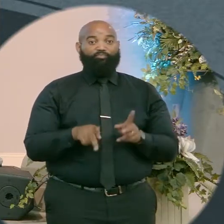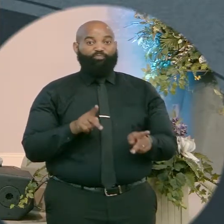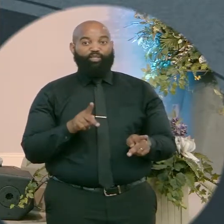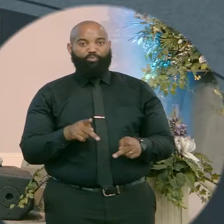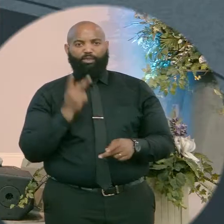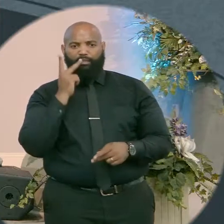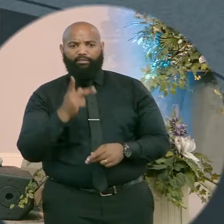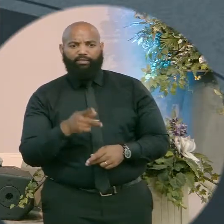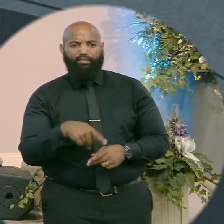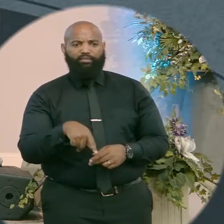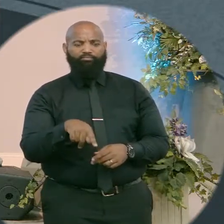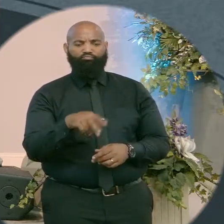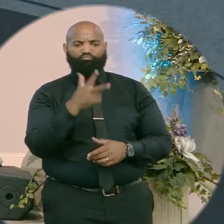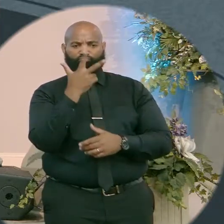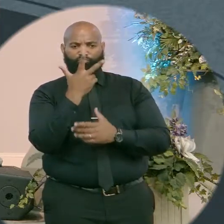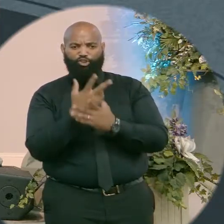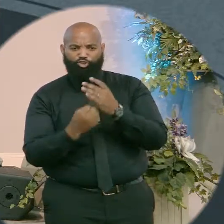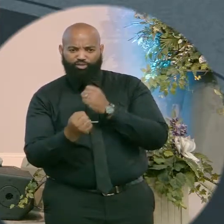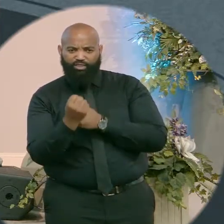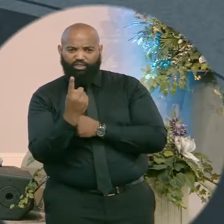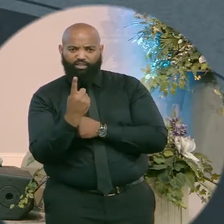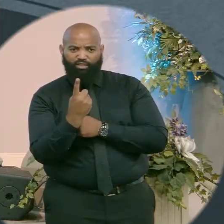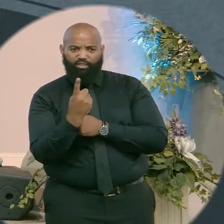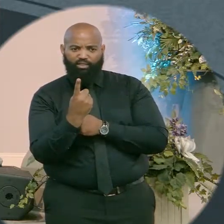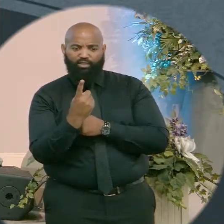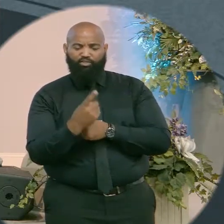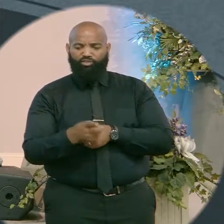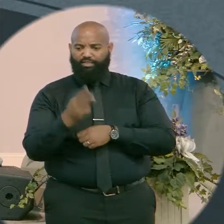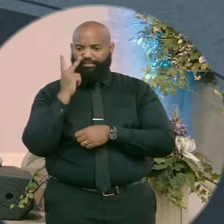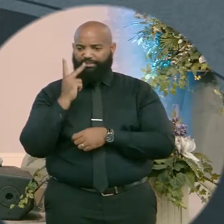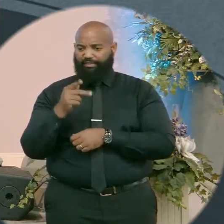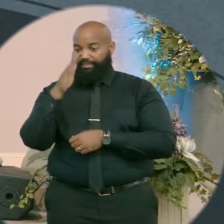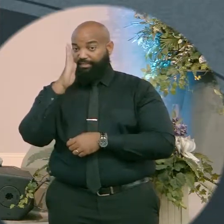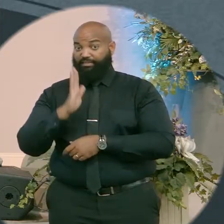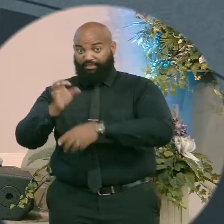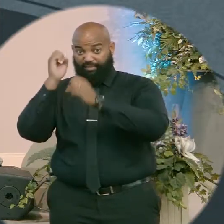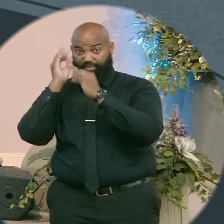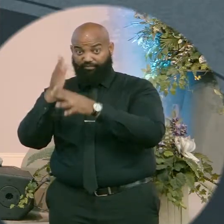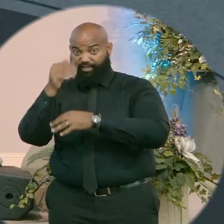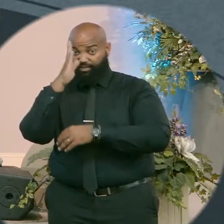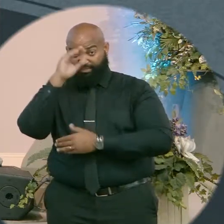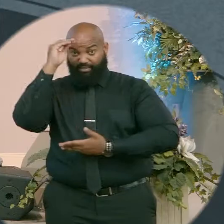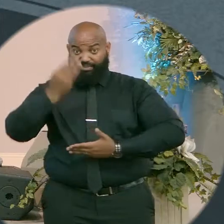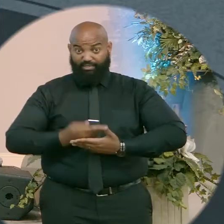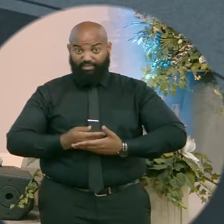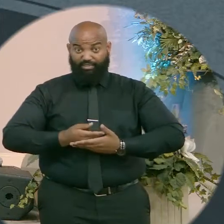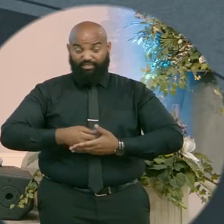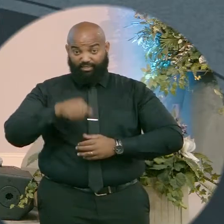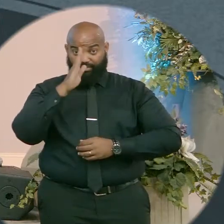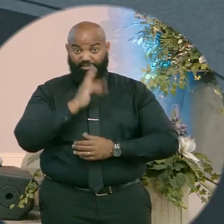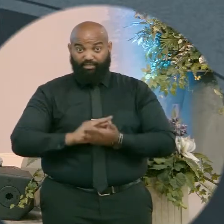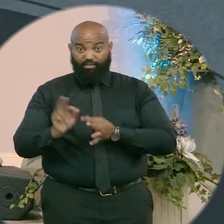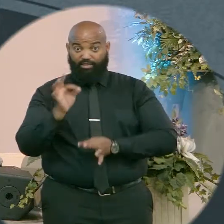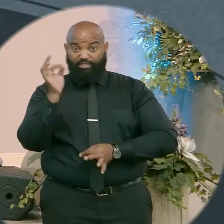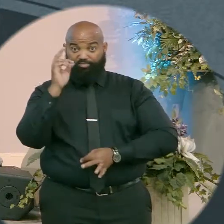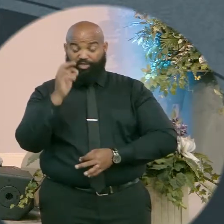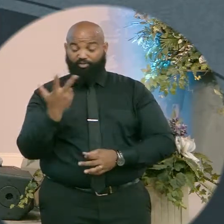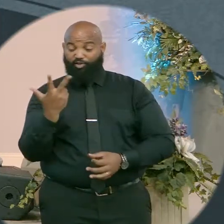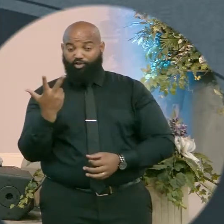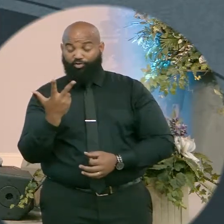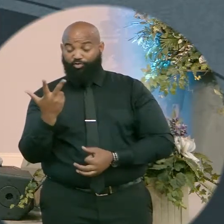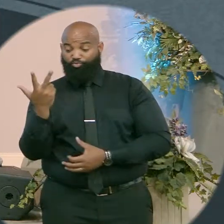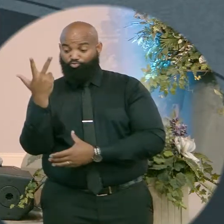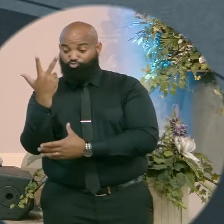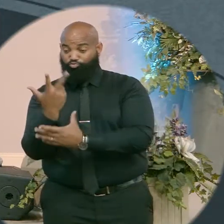word Trinity written because I see it right here visible because you got God, the father, God, the son, and the Holy Ghost all in appearance right here in this